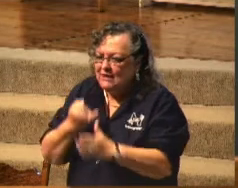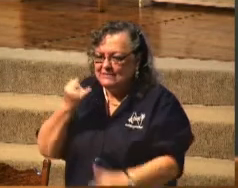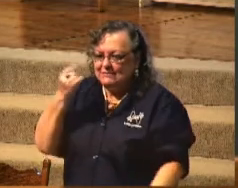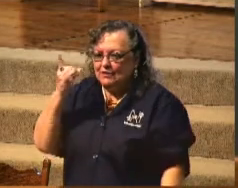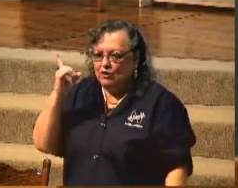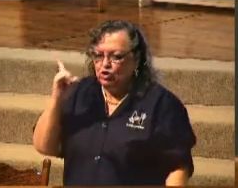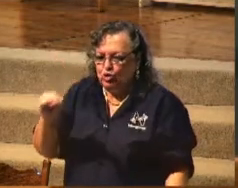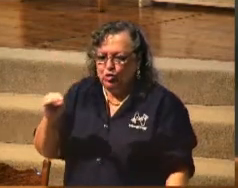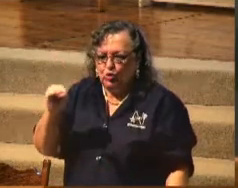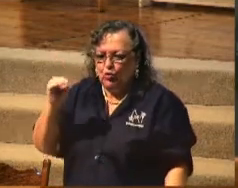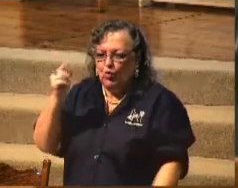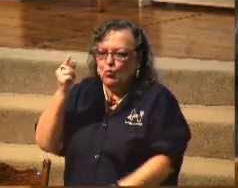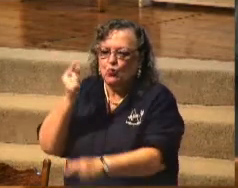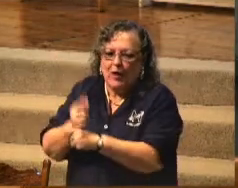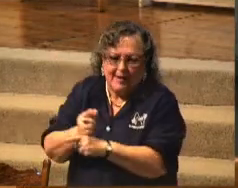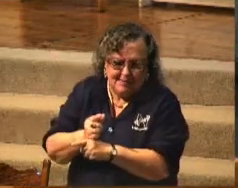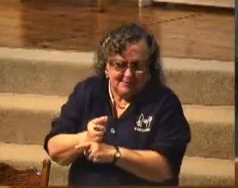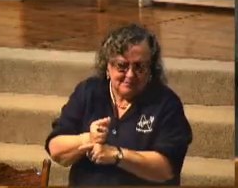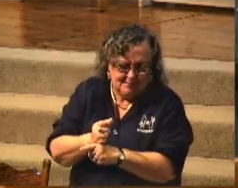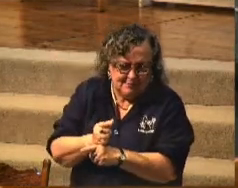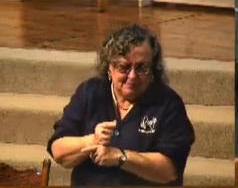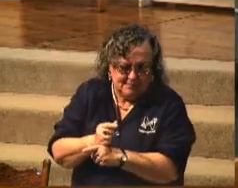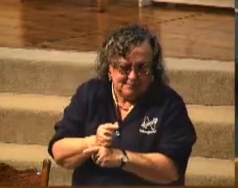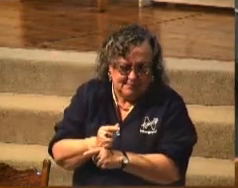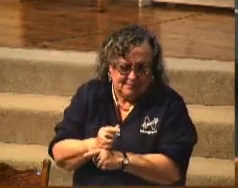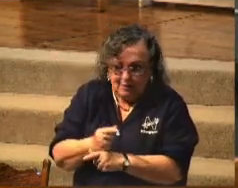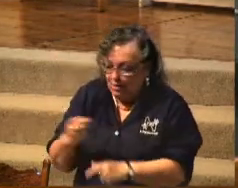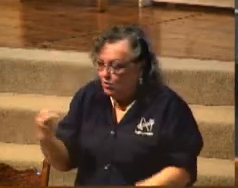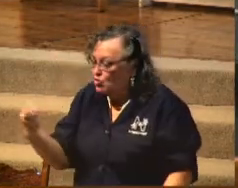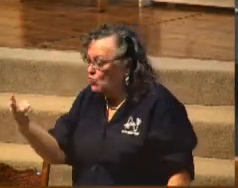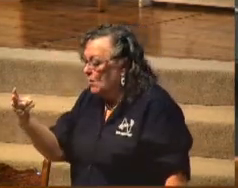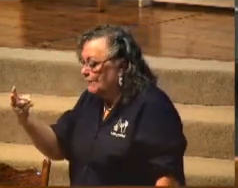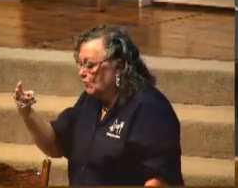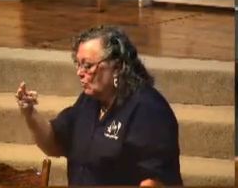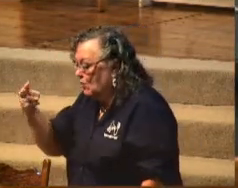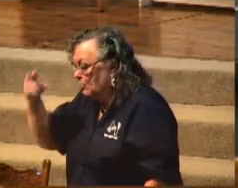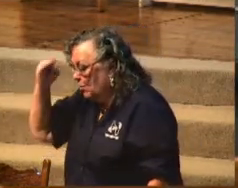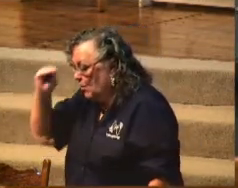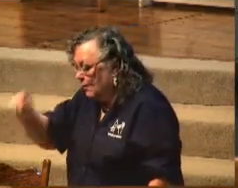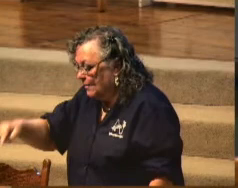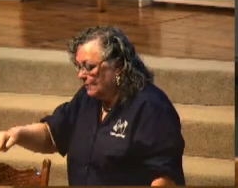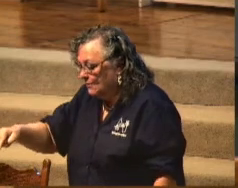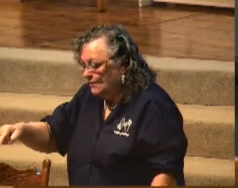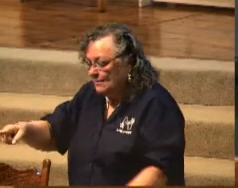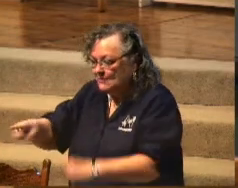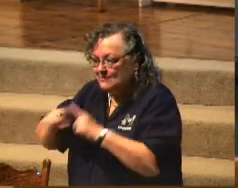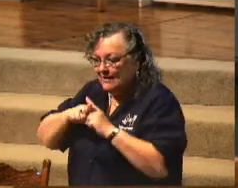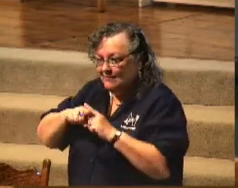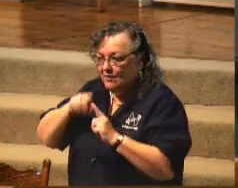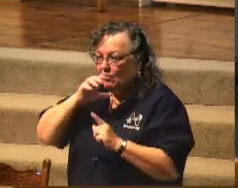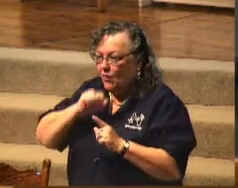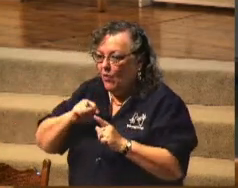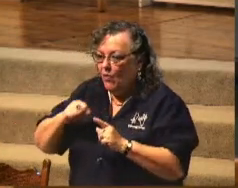right. Twelve-year-old boy, twelve-year-old boy, got saved in an old-fashioned revival.